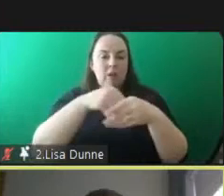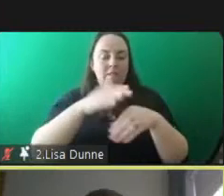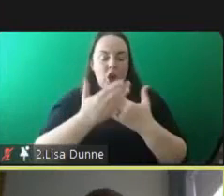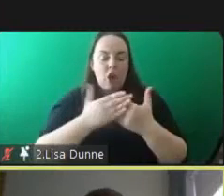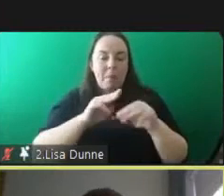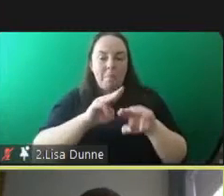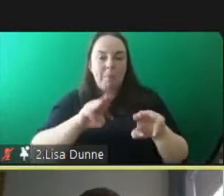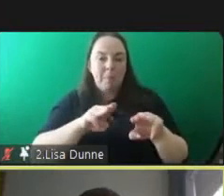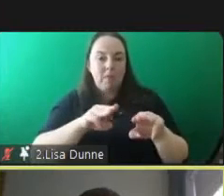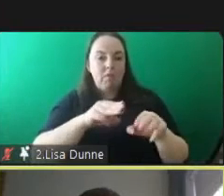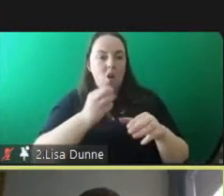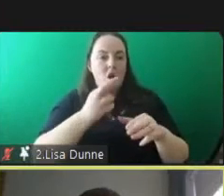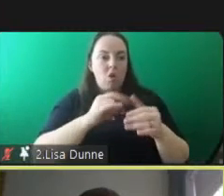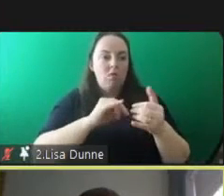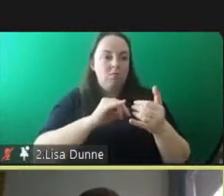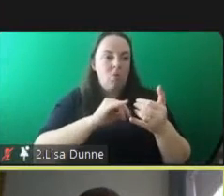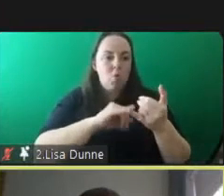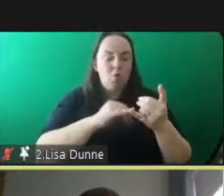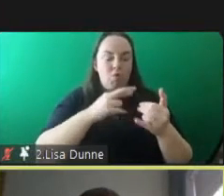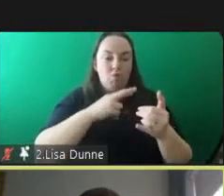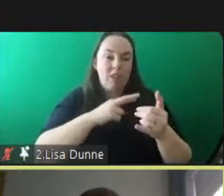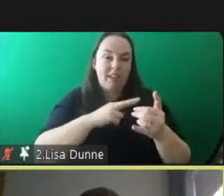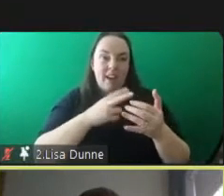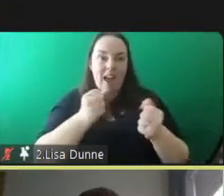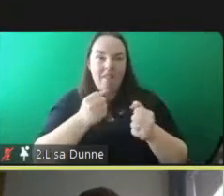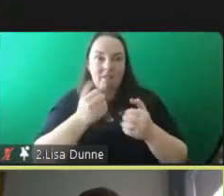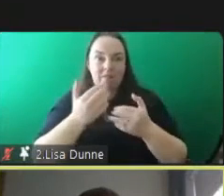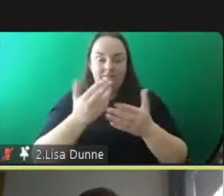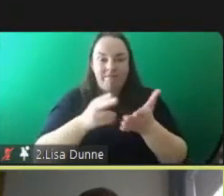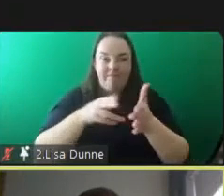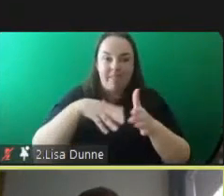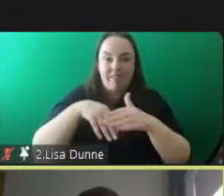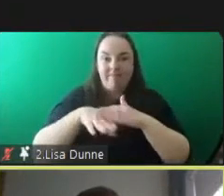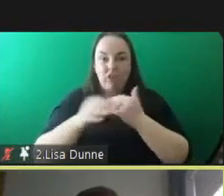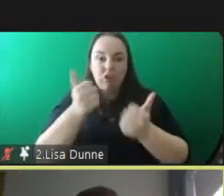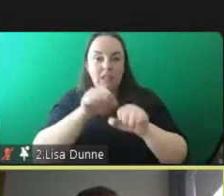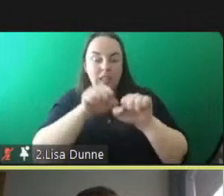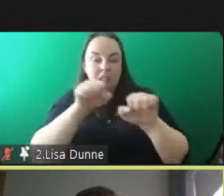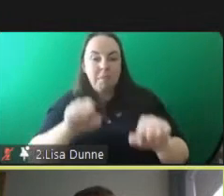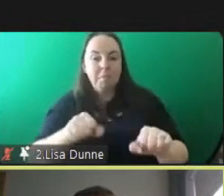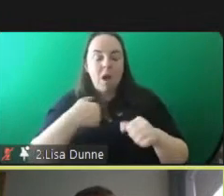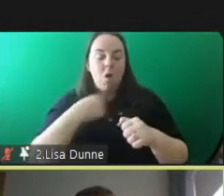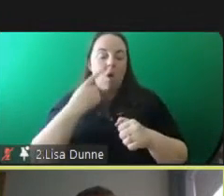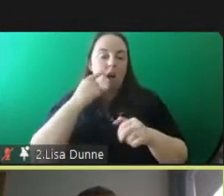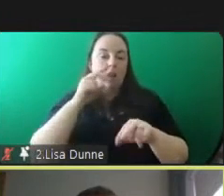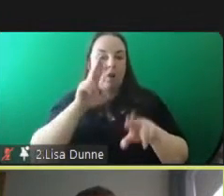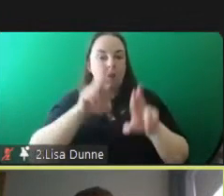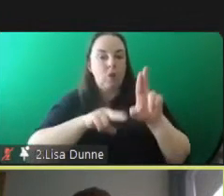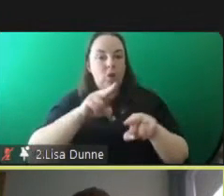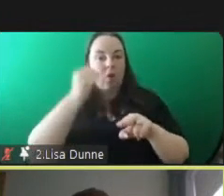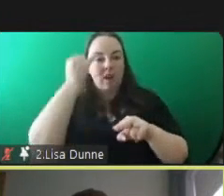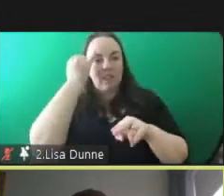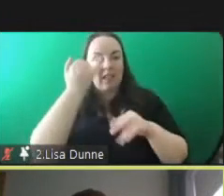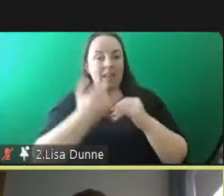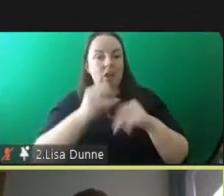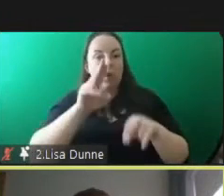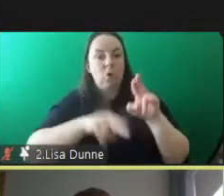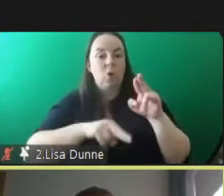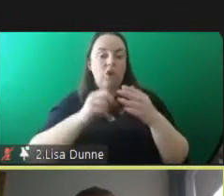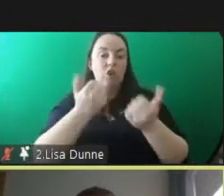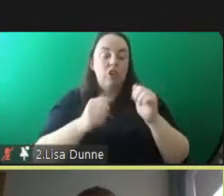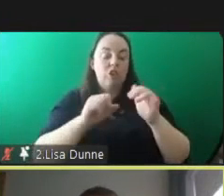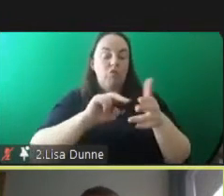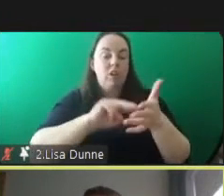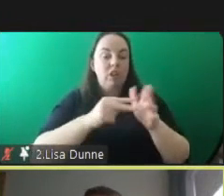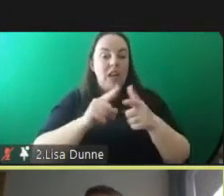at the edge of the justice system i look at some of the concepts within the new draft youth justice strategy and specifically i'll look